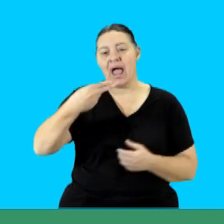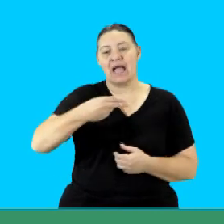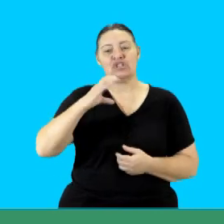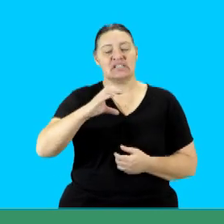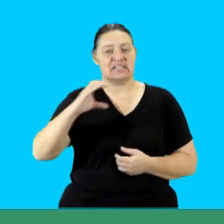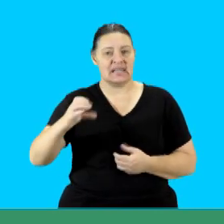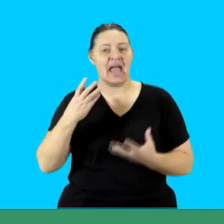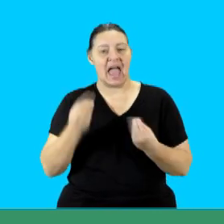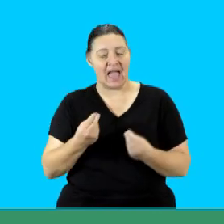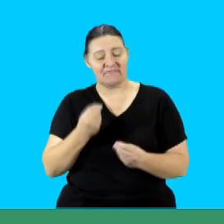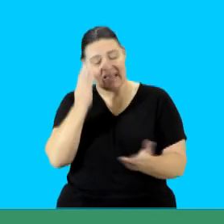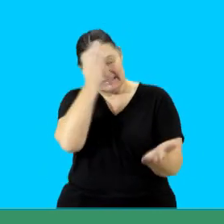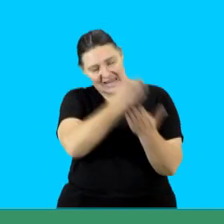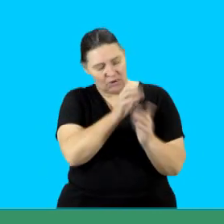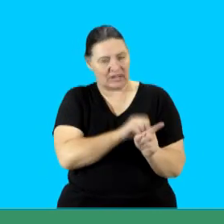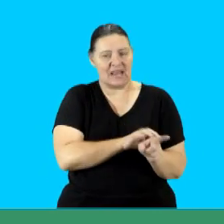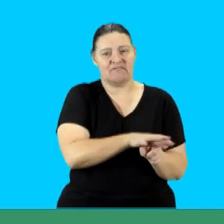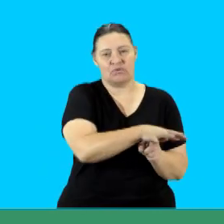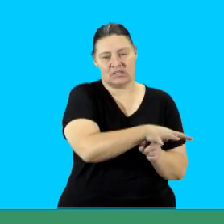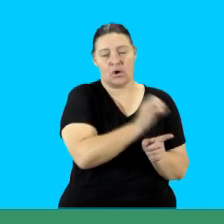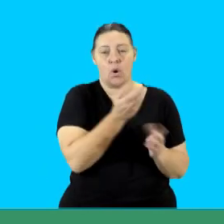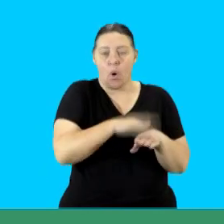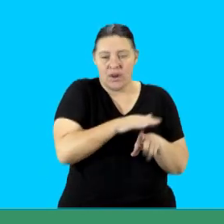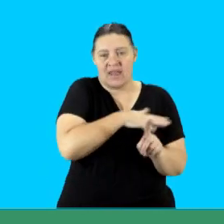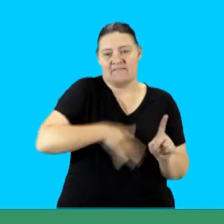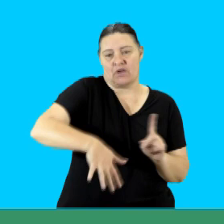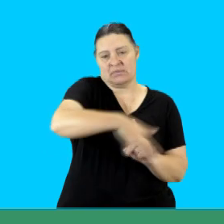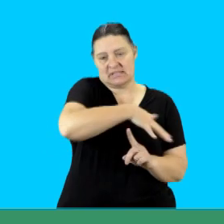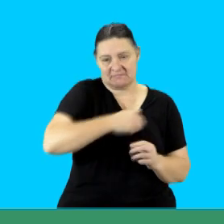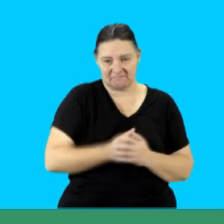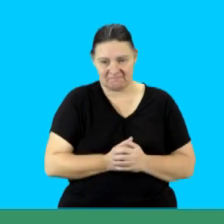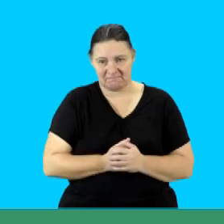HCC can have a direct influence on the environment.